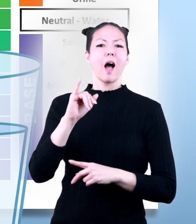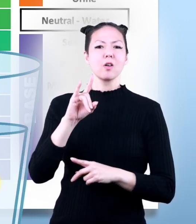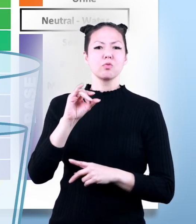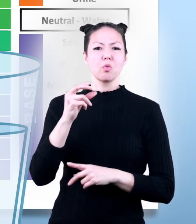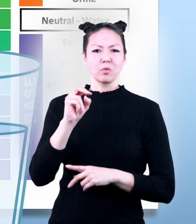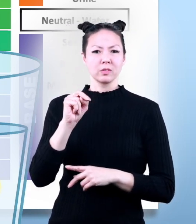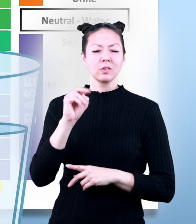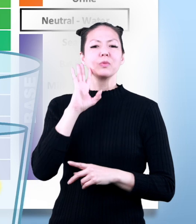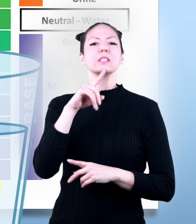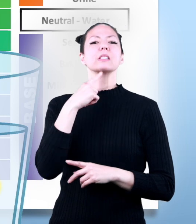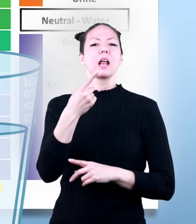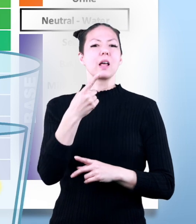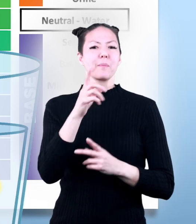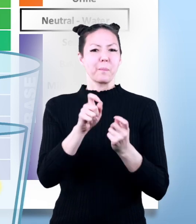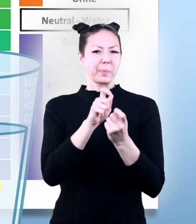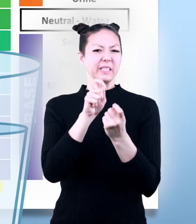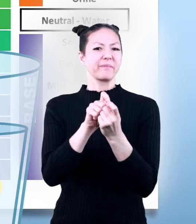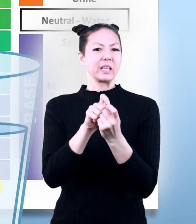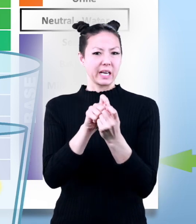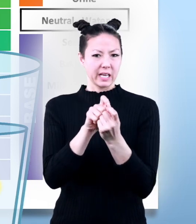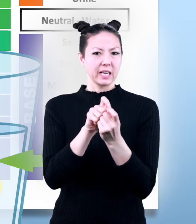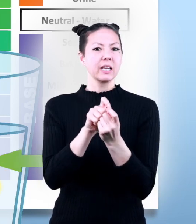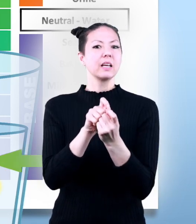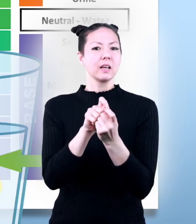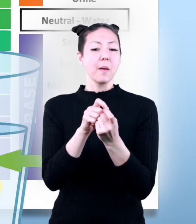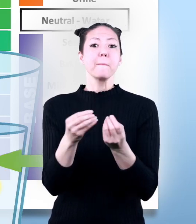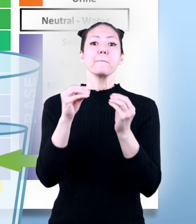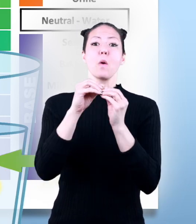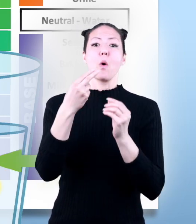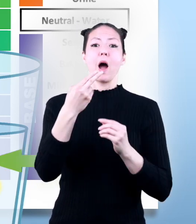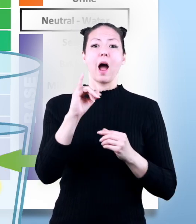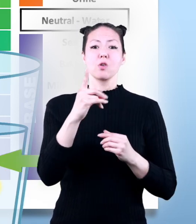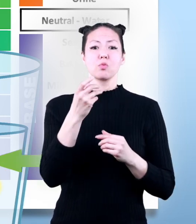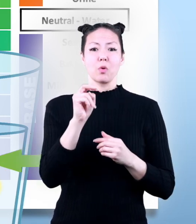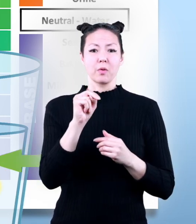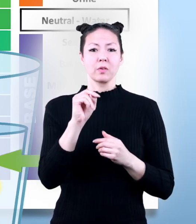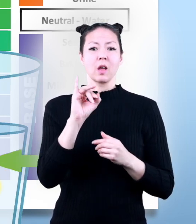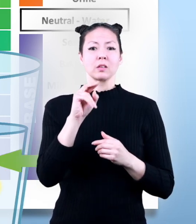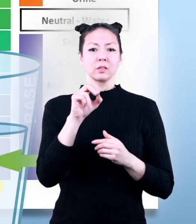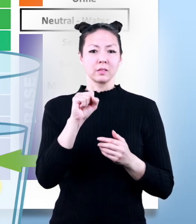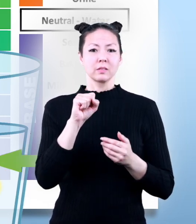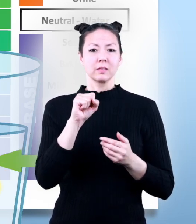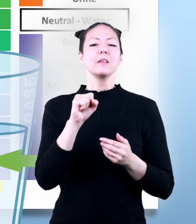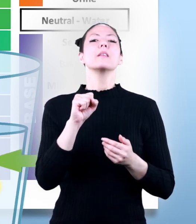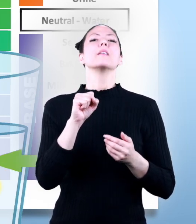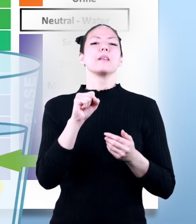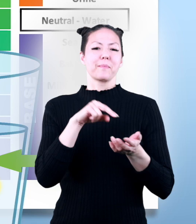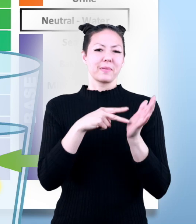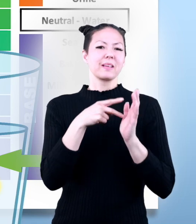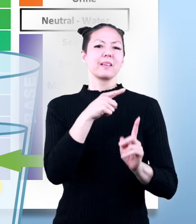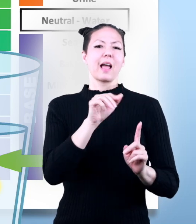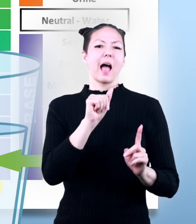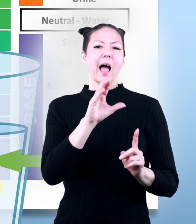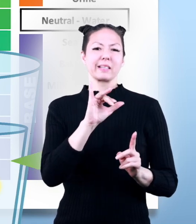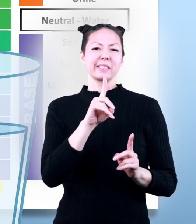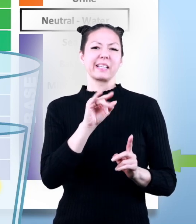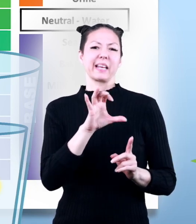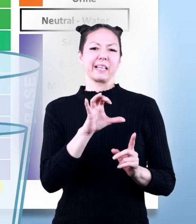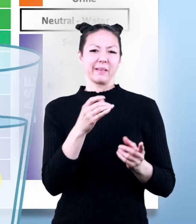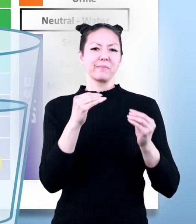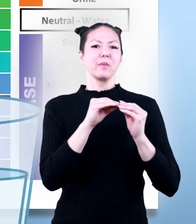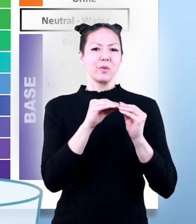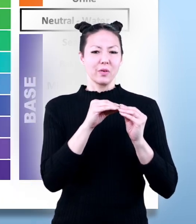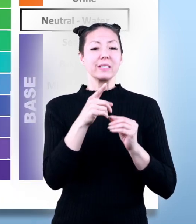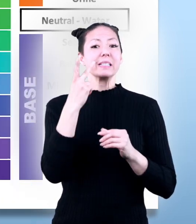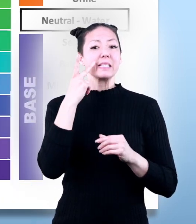ions in a specific solution the more hydrogen ions that are present the more acidic the solution